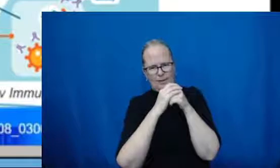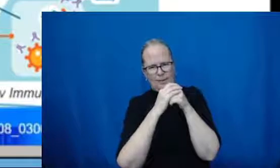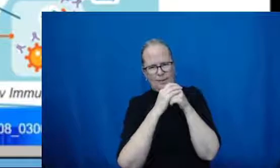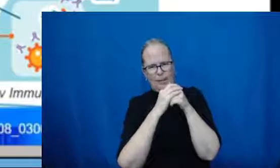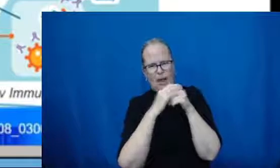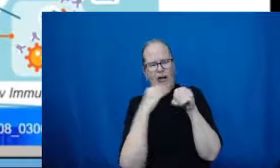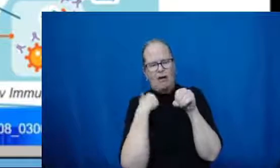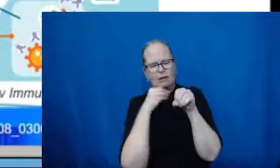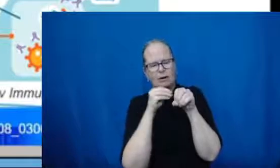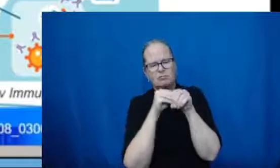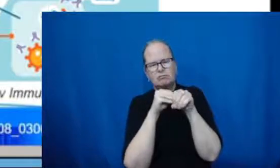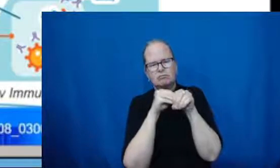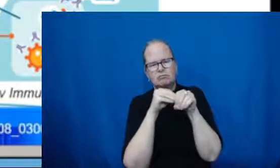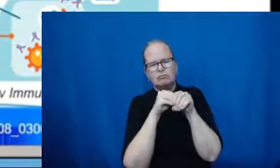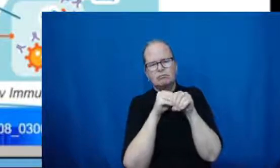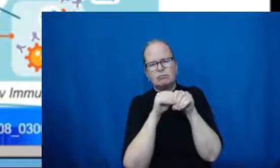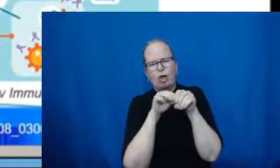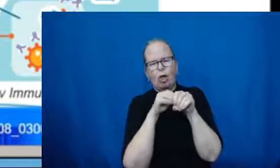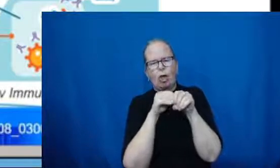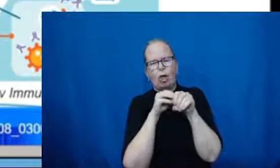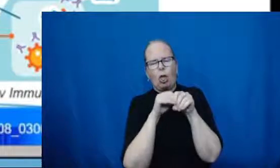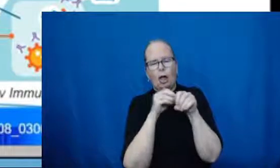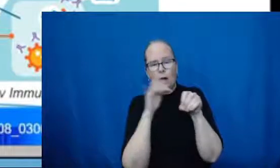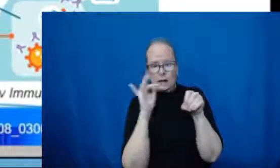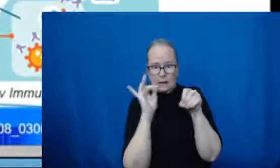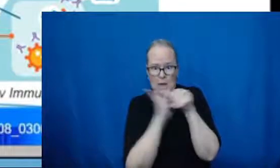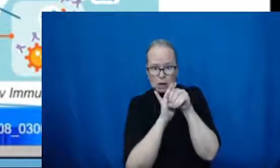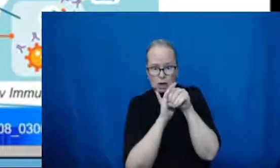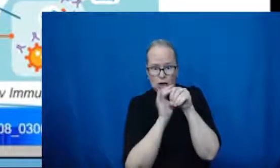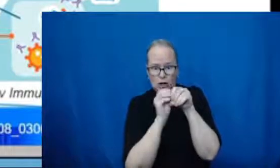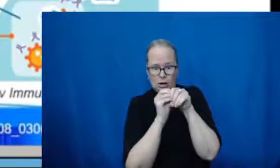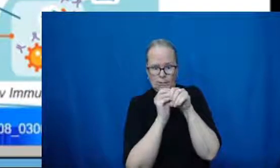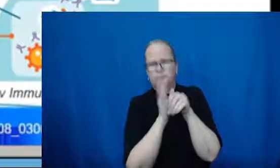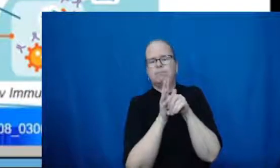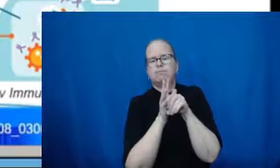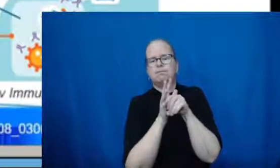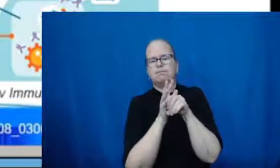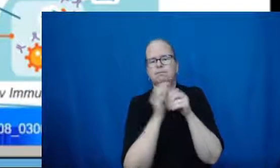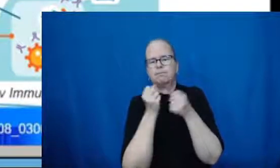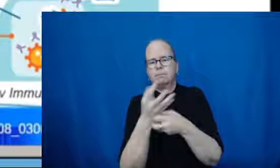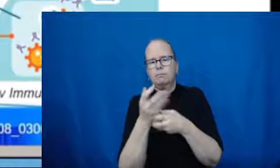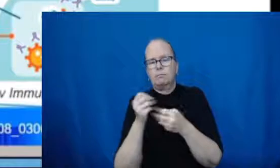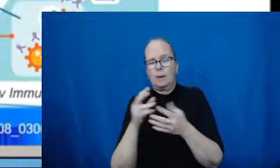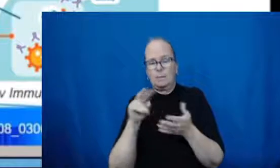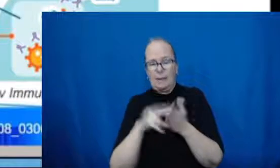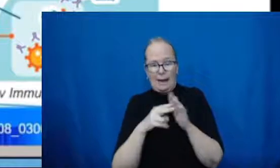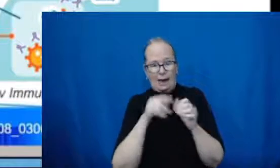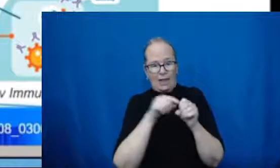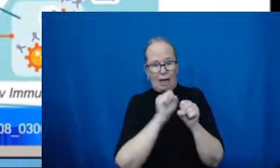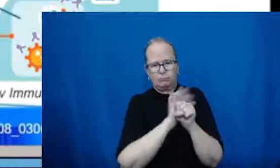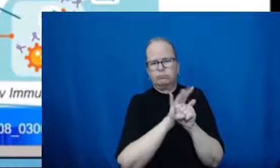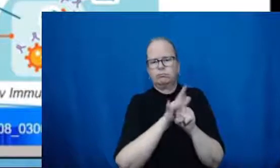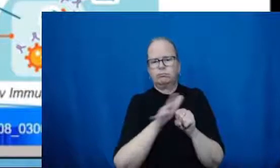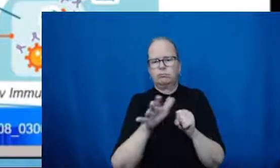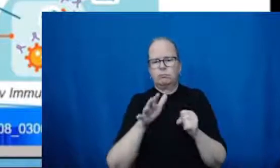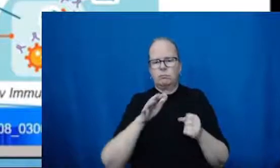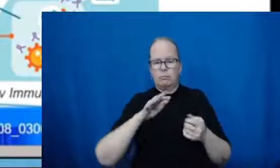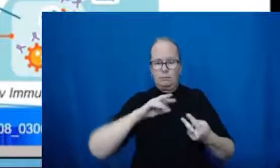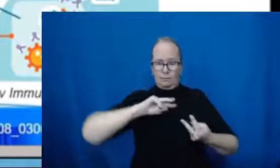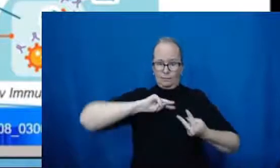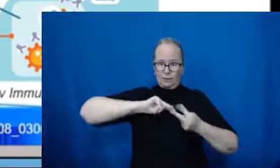cells, the genetic material gives cells instructions to make a protein that's unique to the virus that causes COVID-19. And using the instructions,